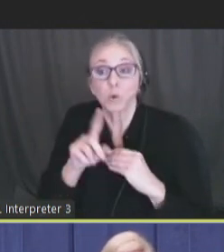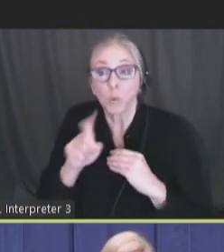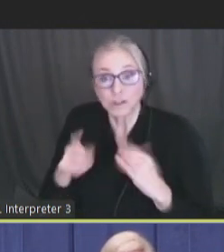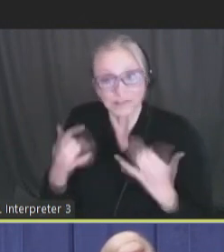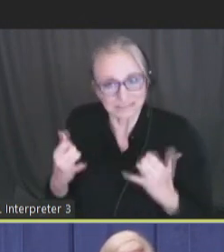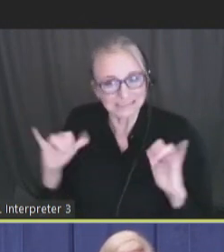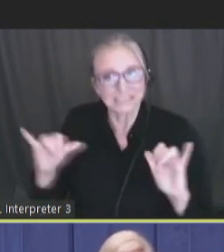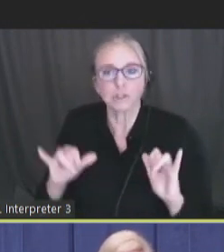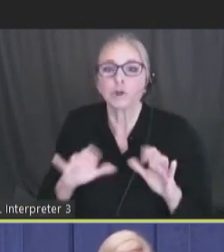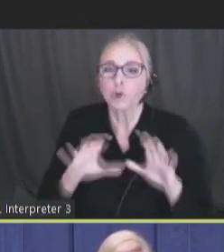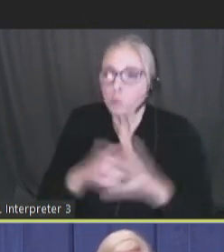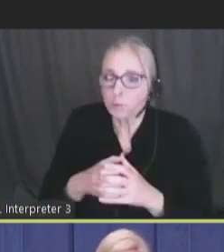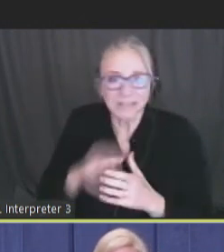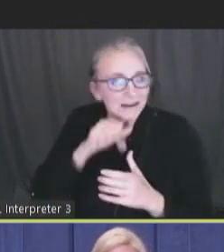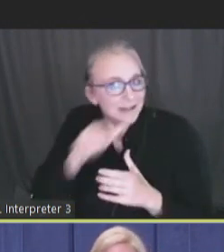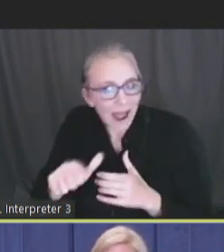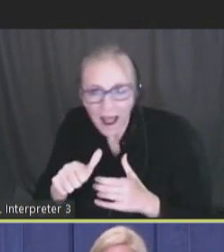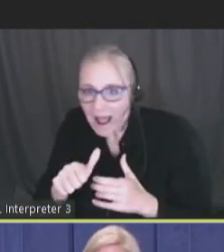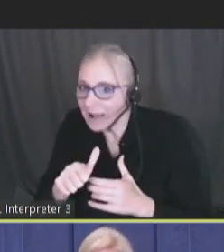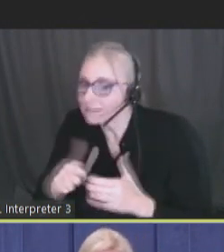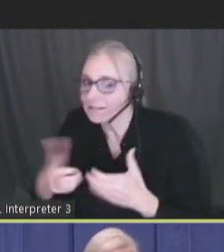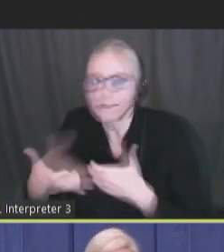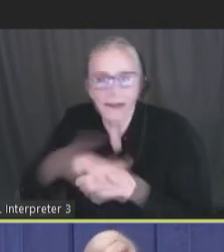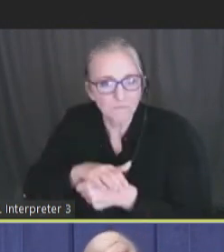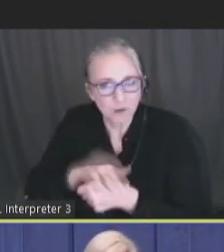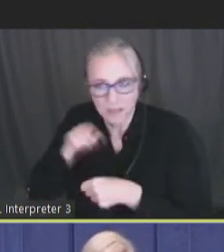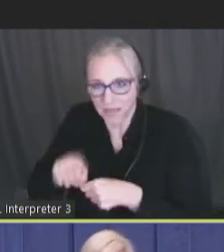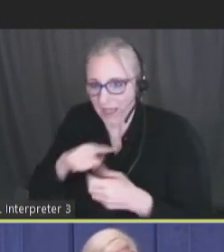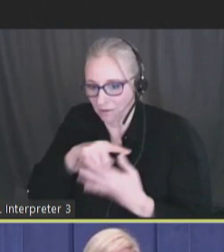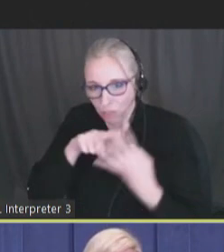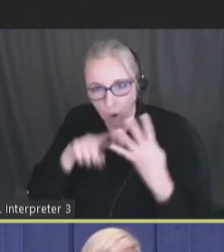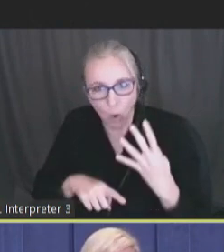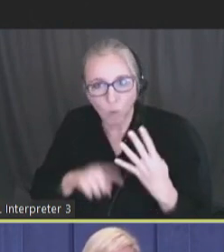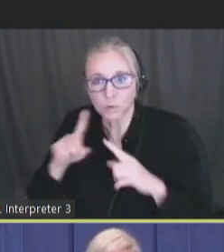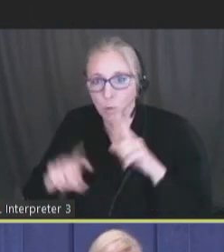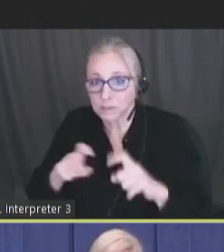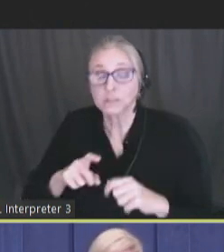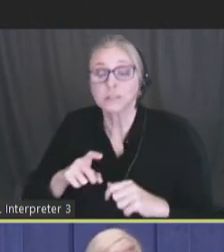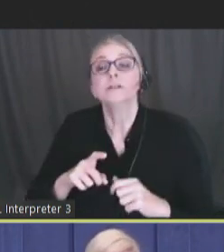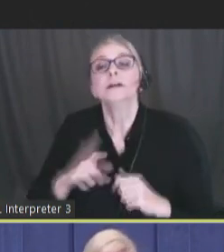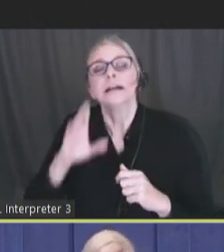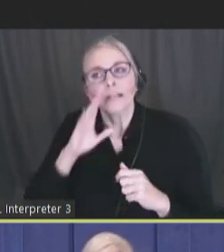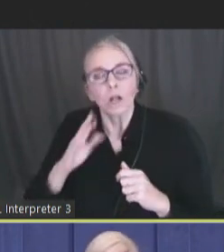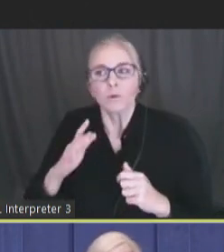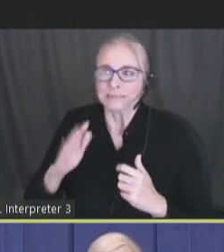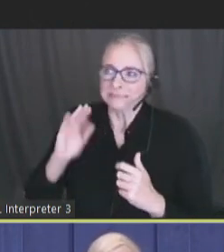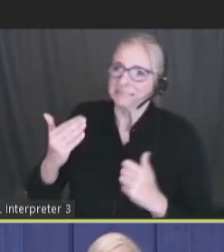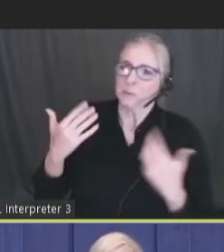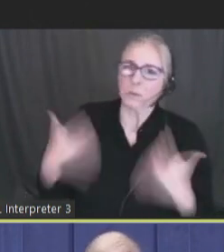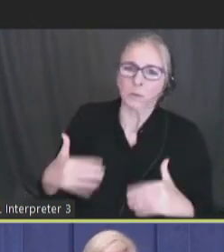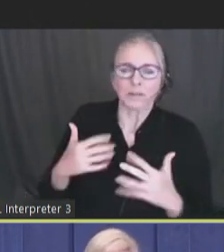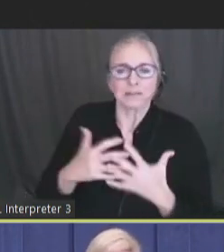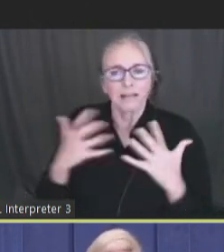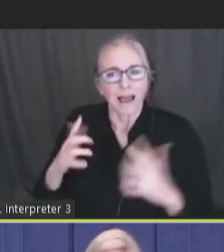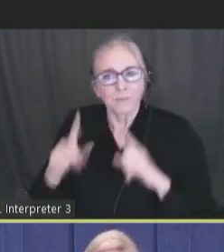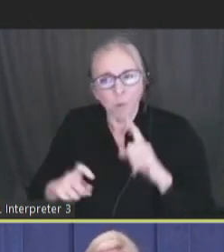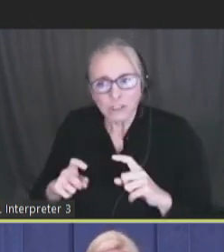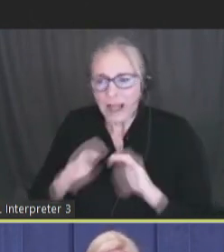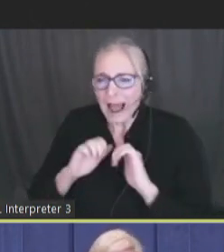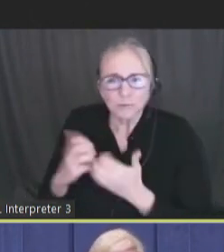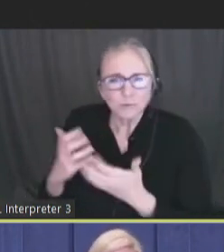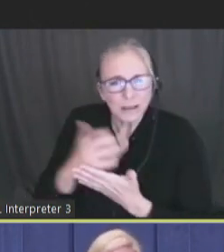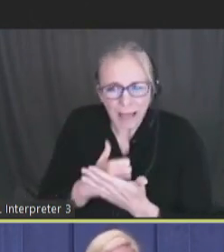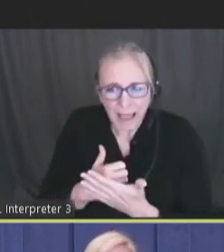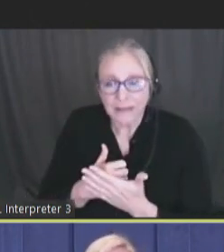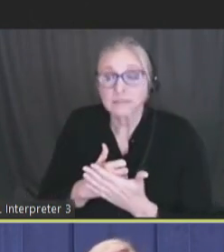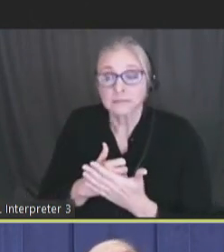still groups not covered. Now, I know that feels like a lot of questions and there's ways to think about collecting that as one question select